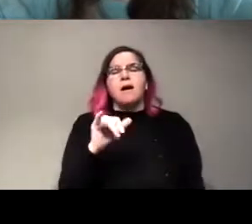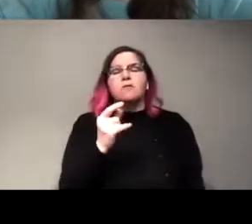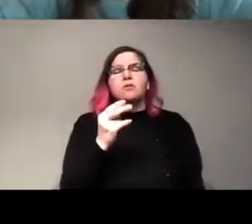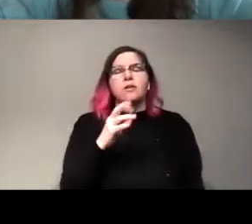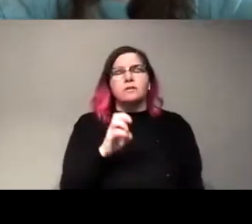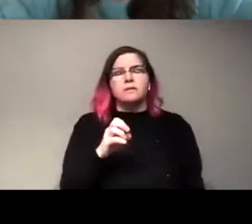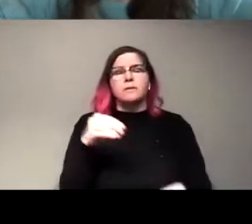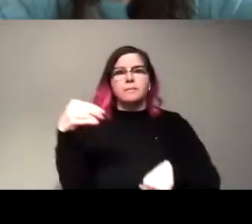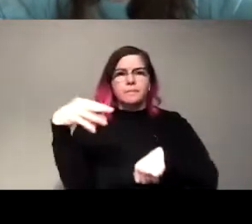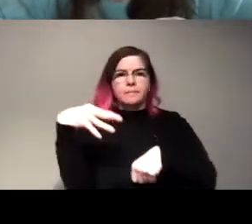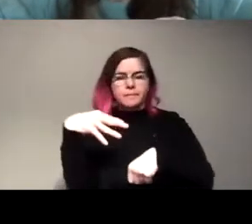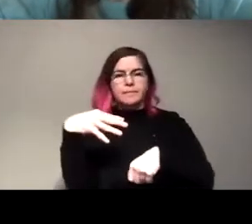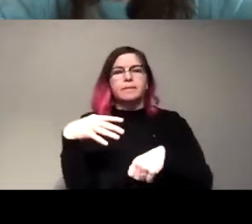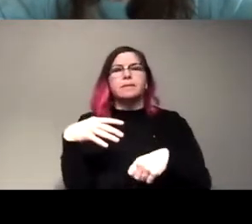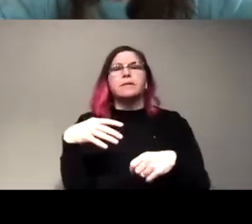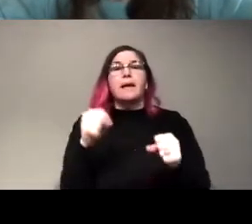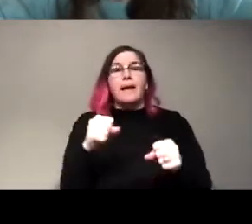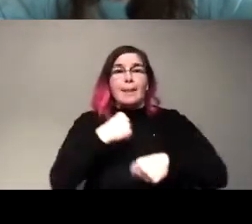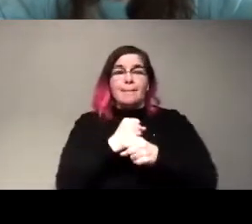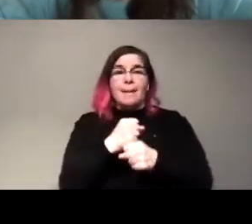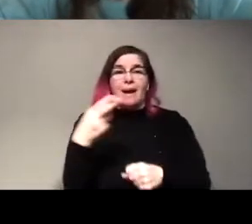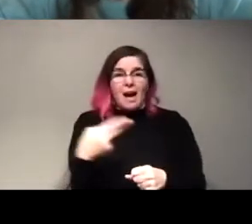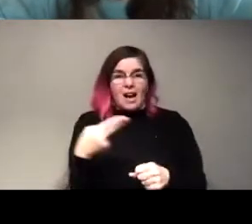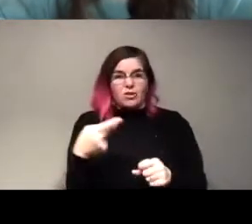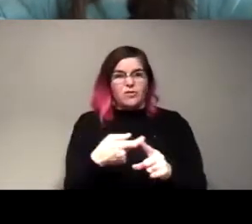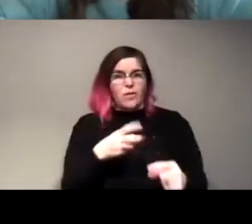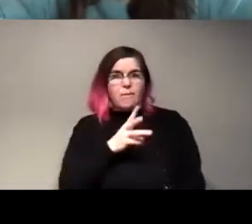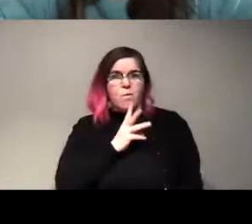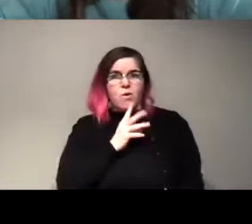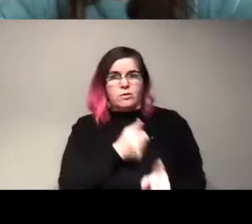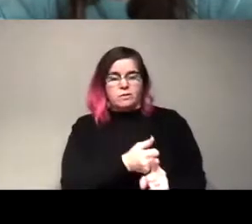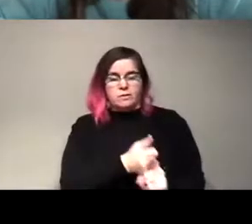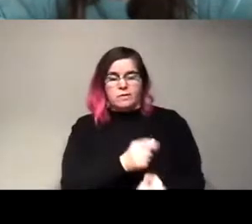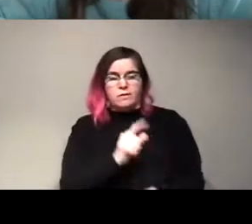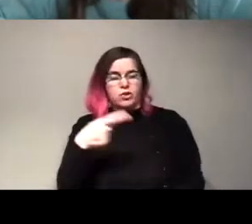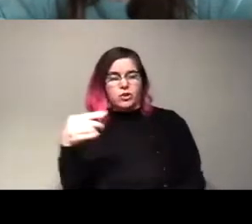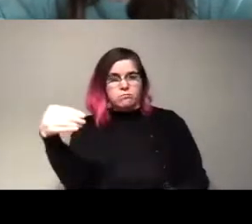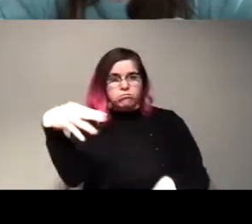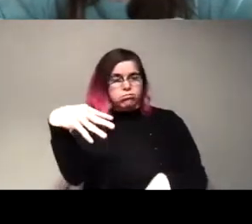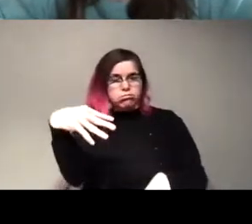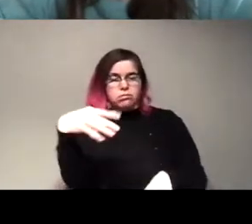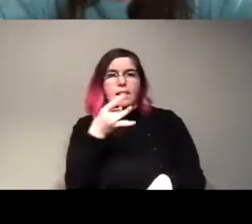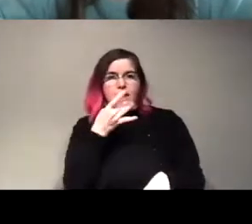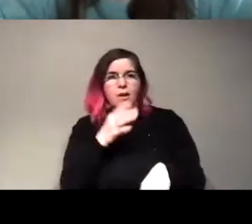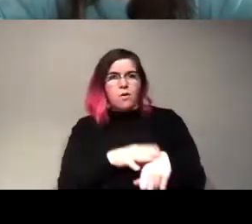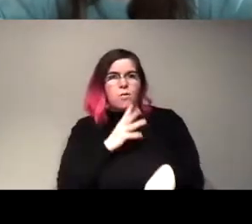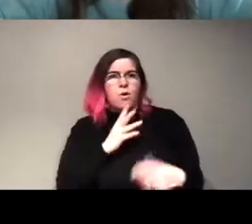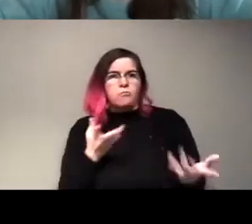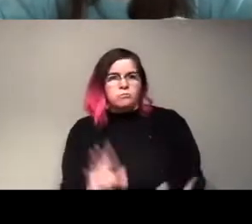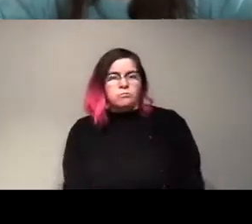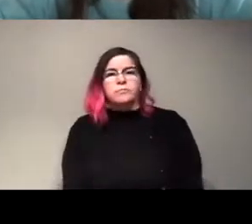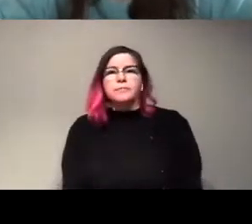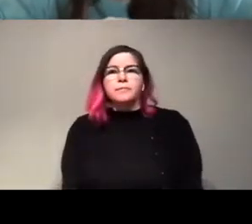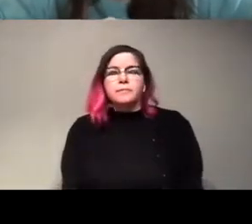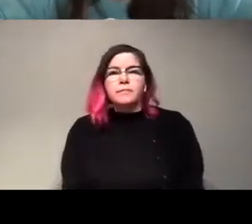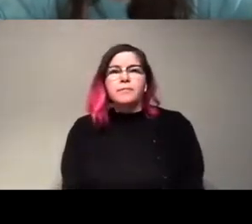illuminate it, we can actually make hydrogen from the water just by illuminating these things, by